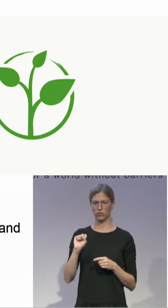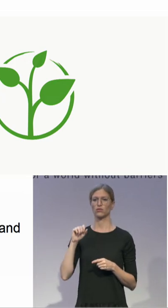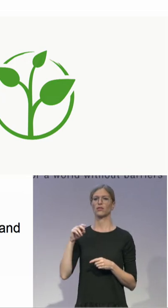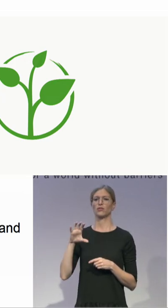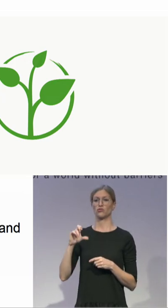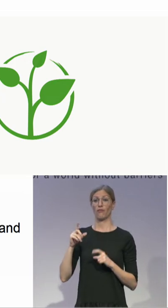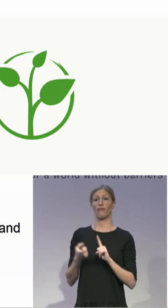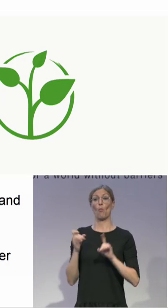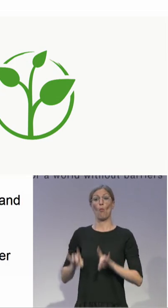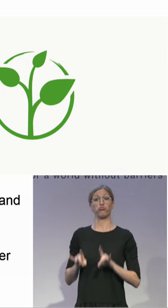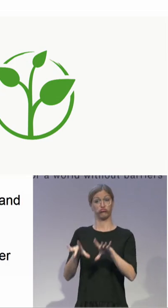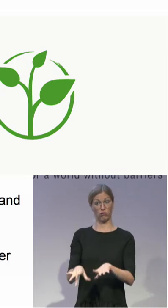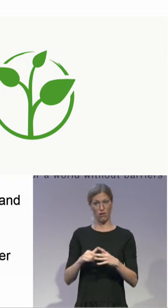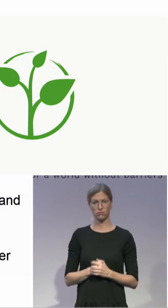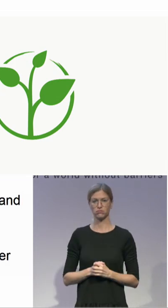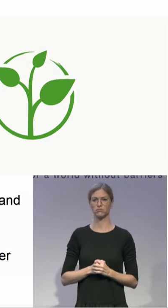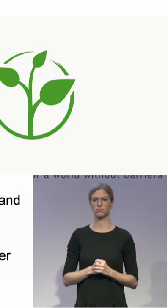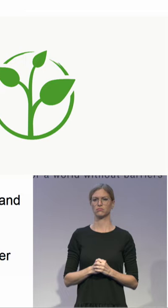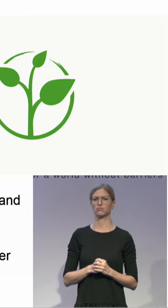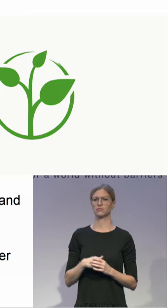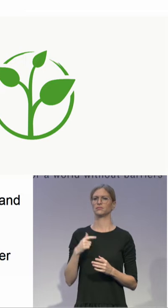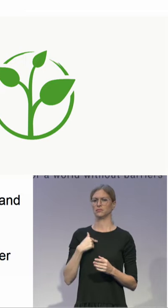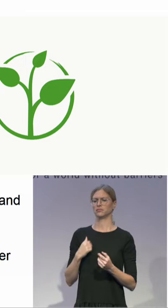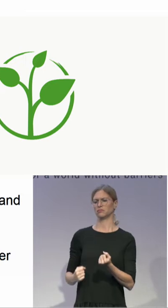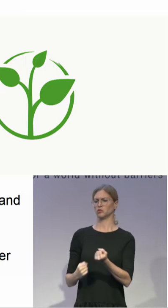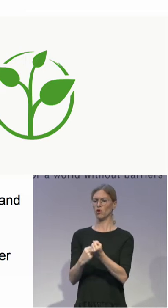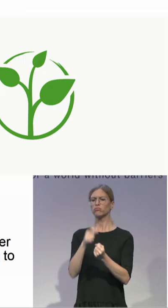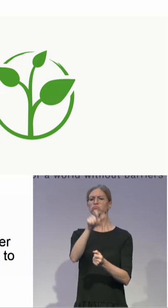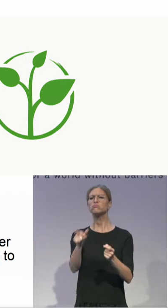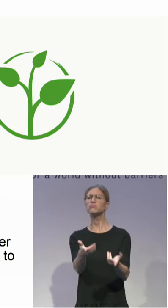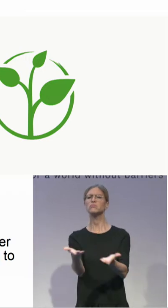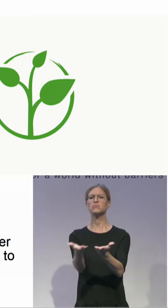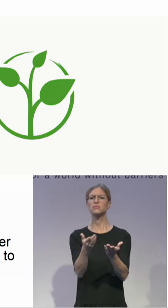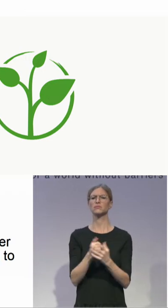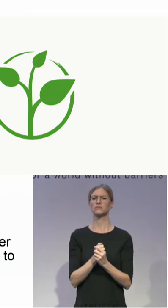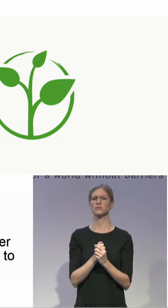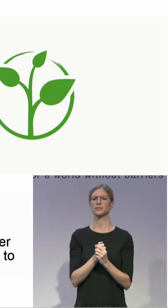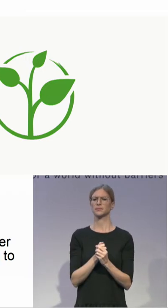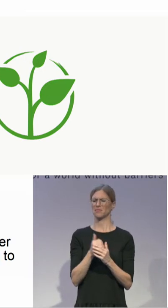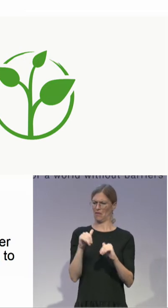I'm today going to be talking about the transferability of the work in Japan.